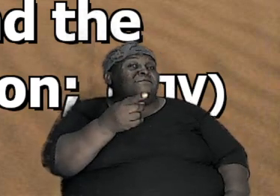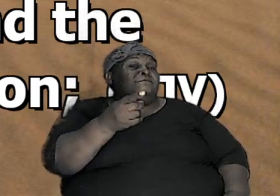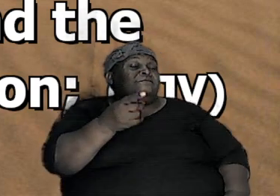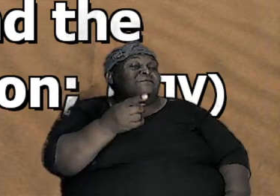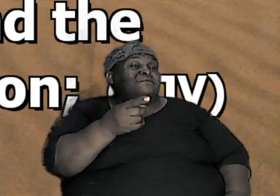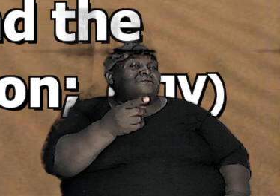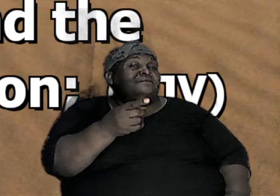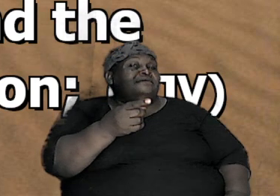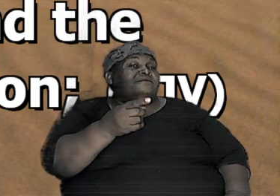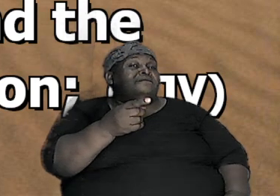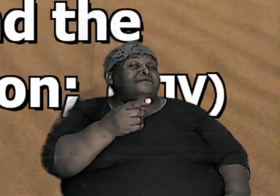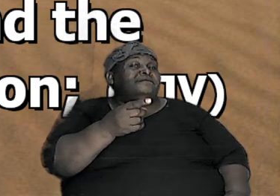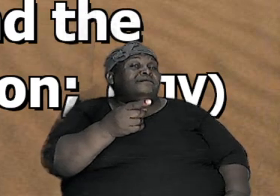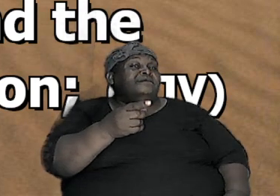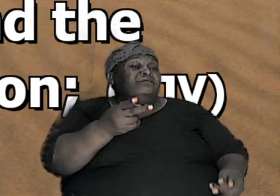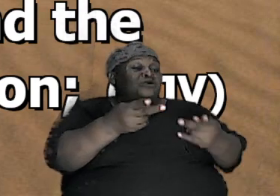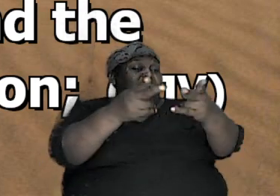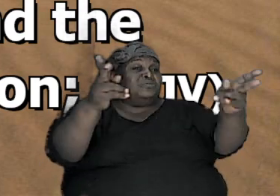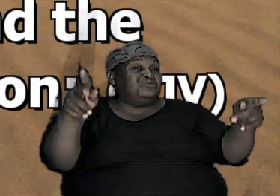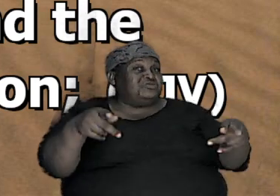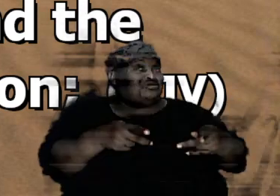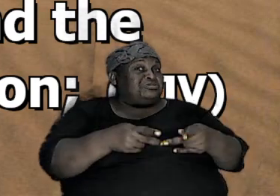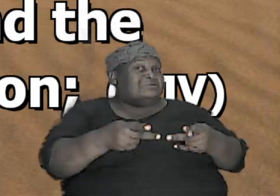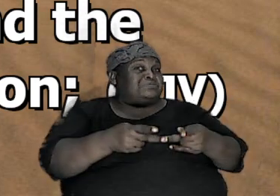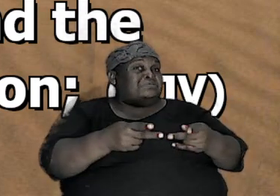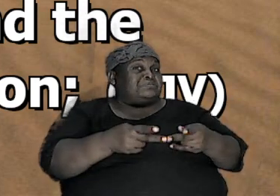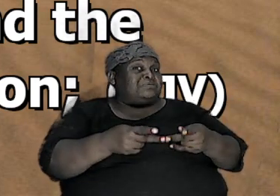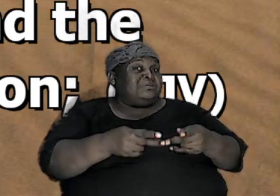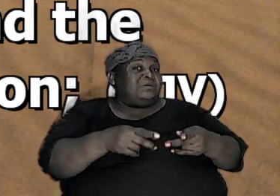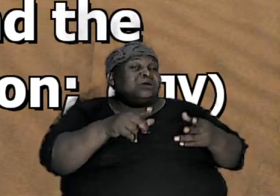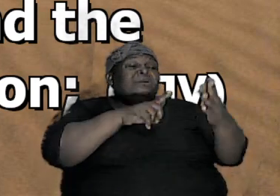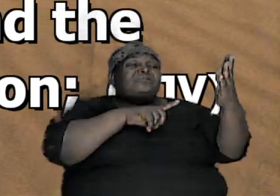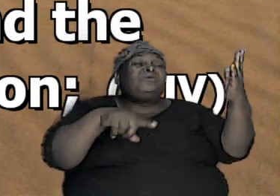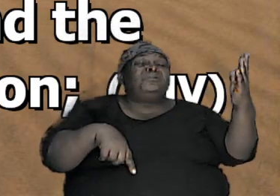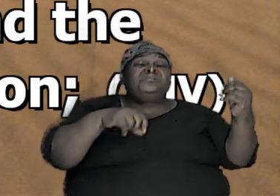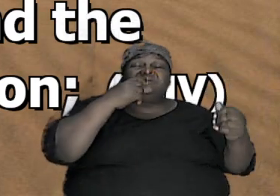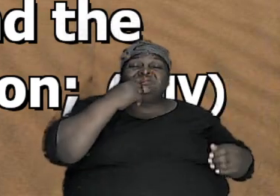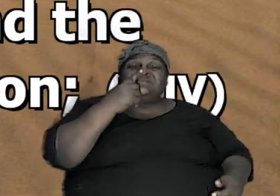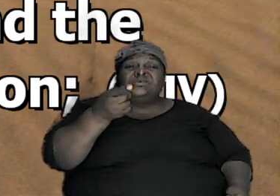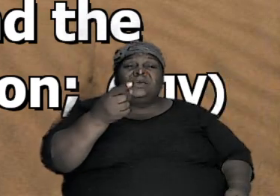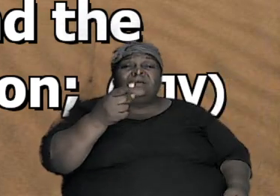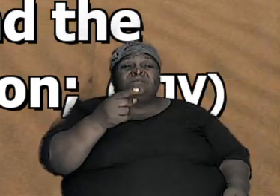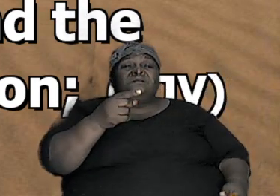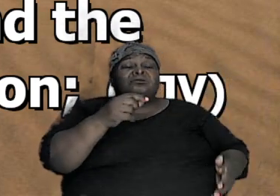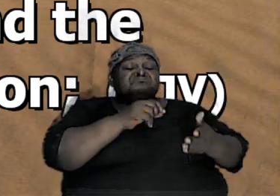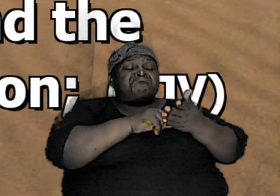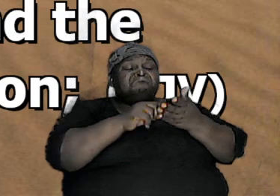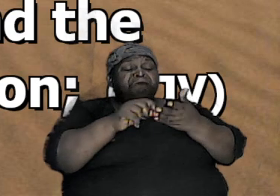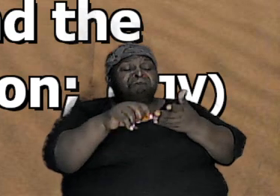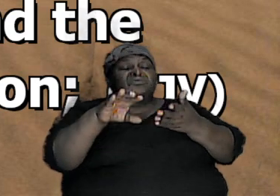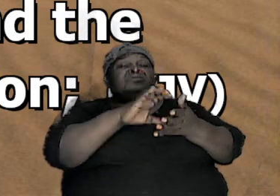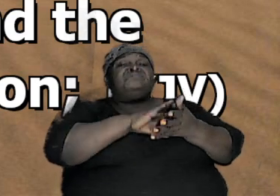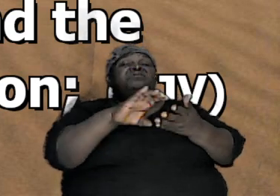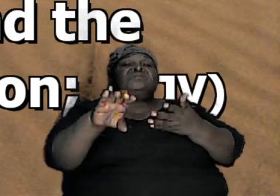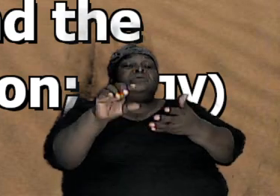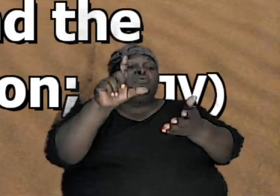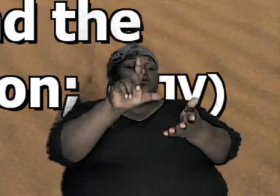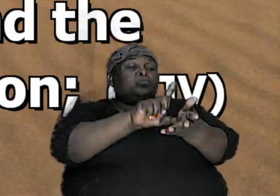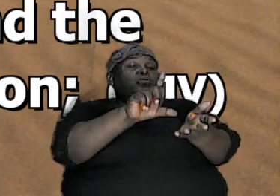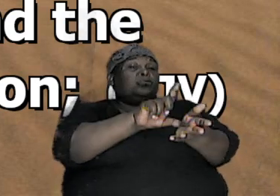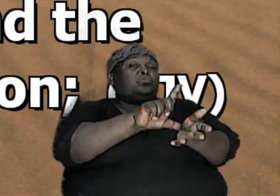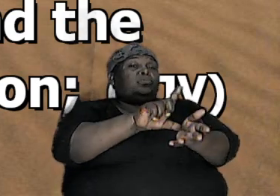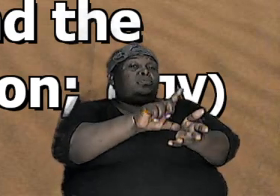the particular position and here the Lord is saying through the writer of Acts Luke himself